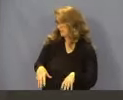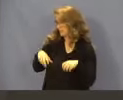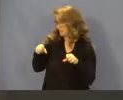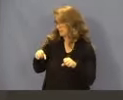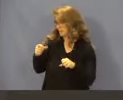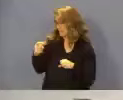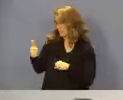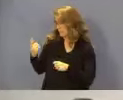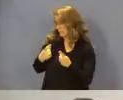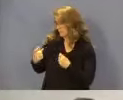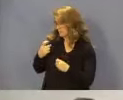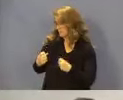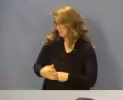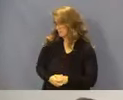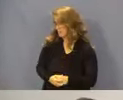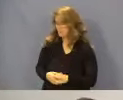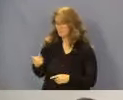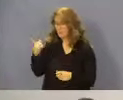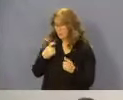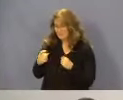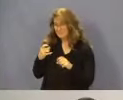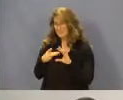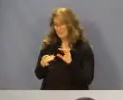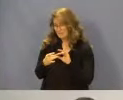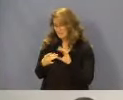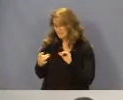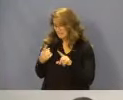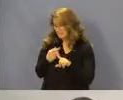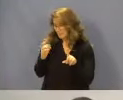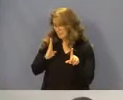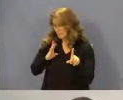happy to take any questions. Questions, comments from the board, please?